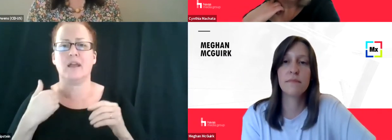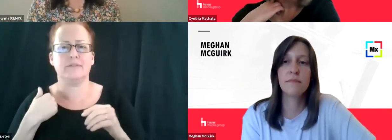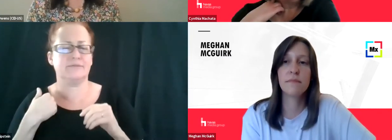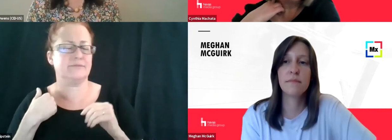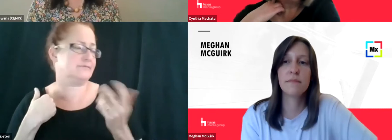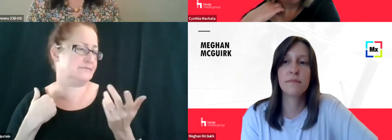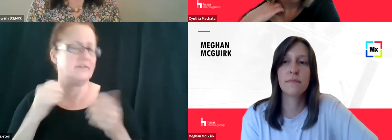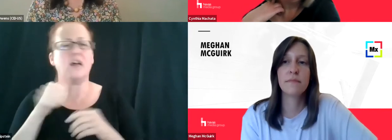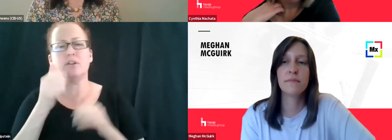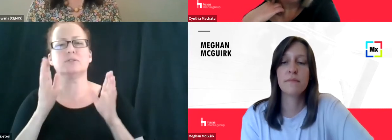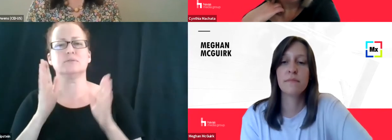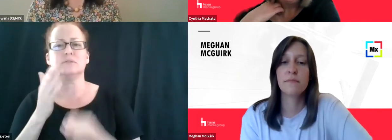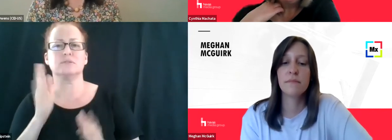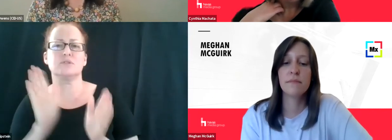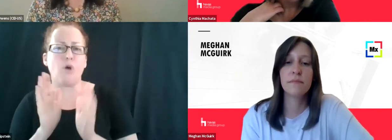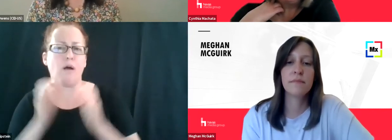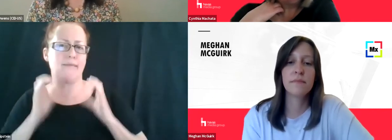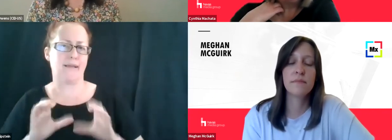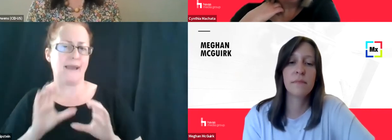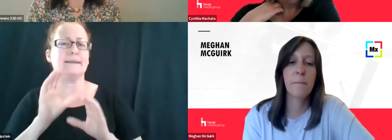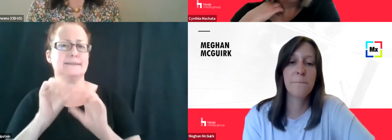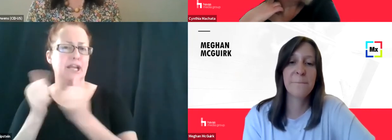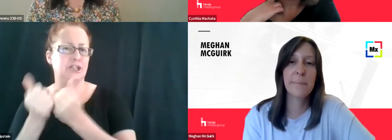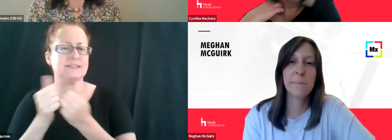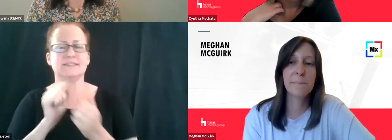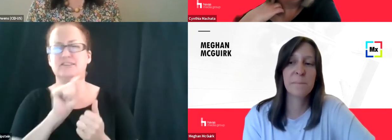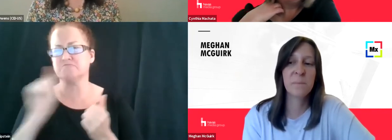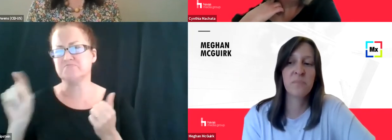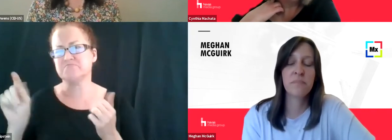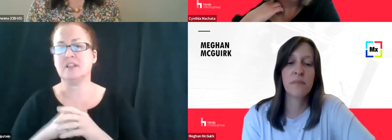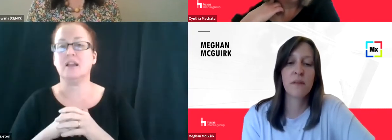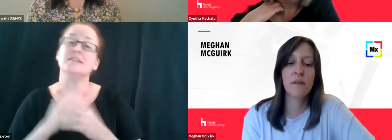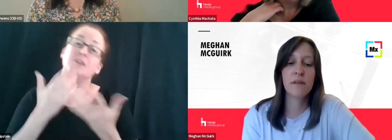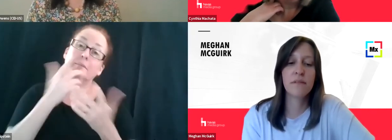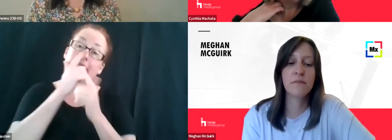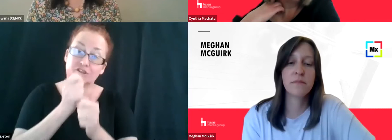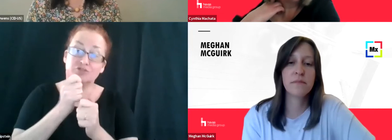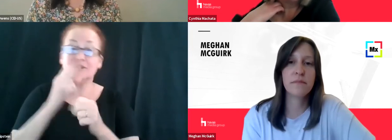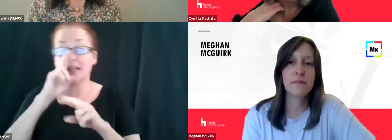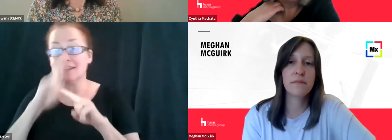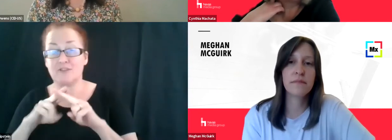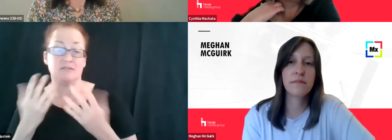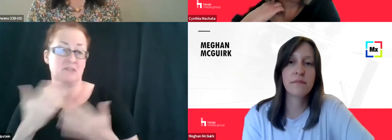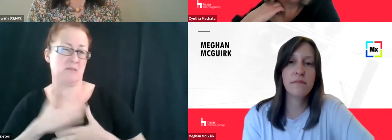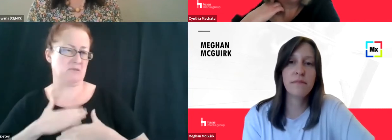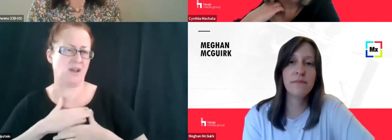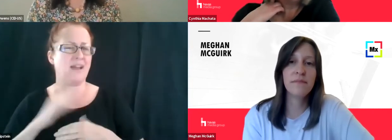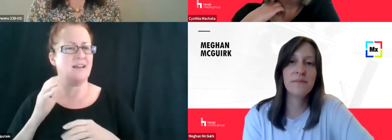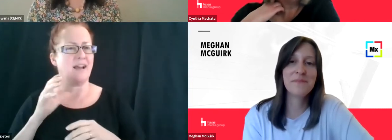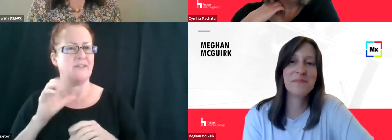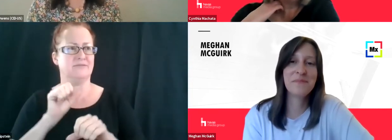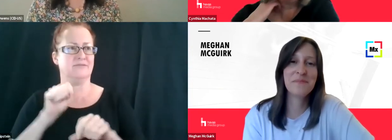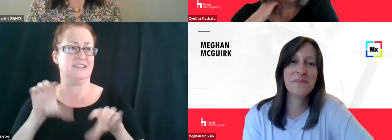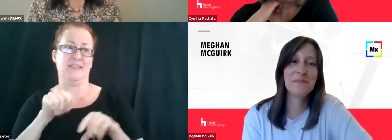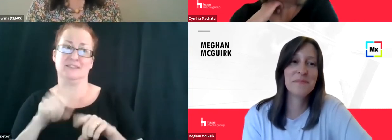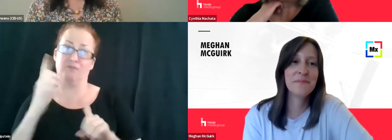smaller clients at the agency. So it's, it's, it's interesting and it's fun and you know, I really enjoy it. I've been doing it for quite a long time